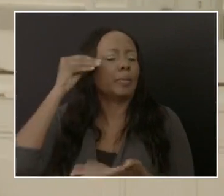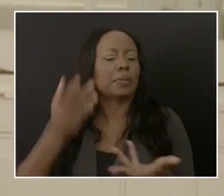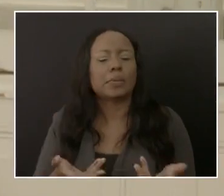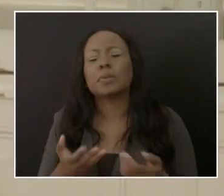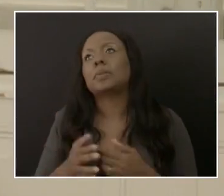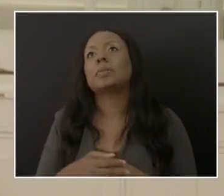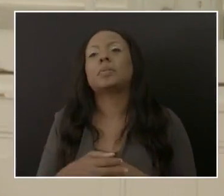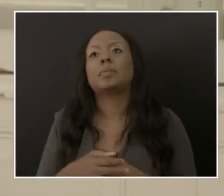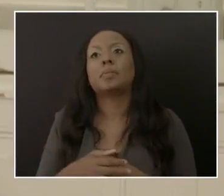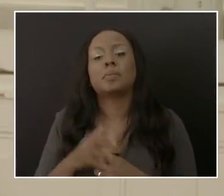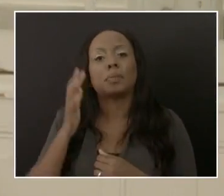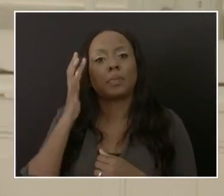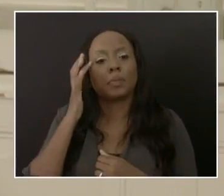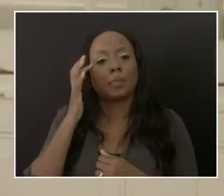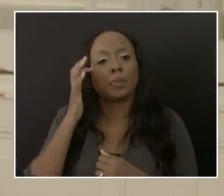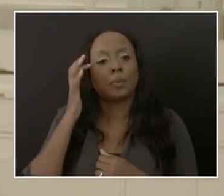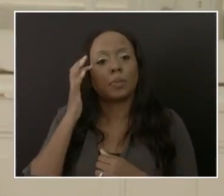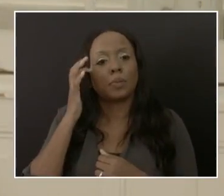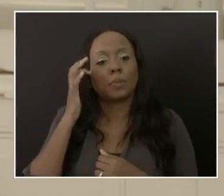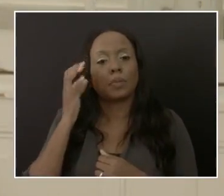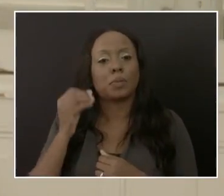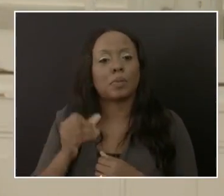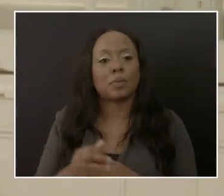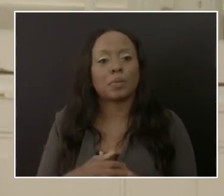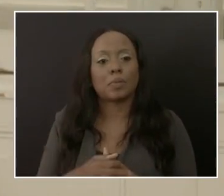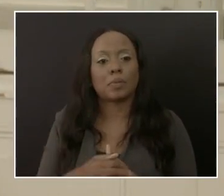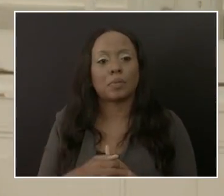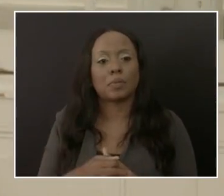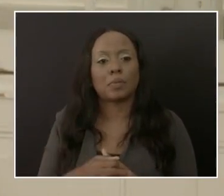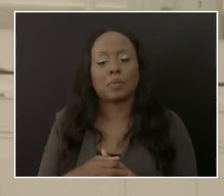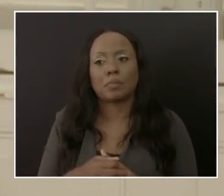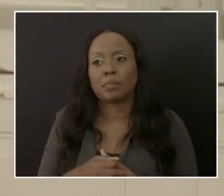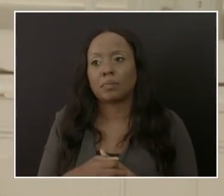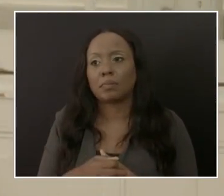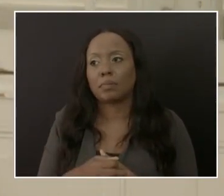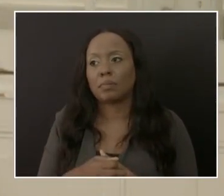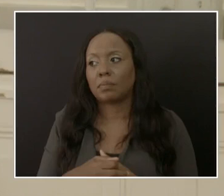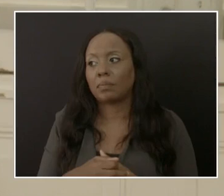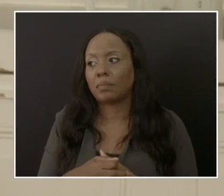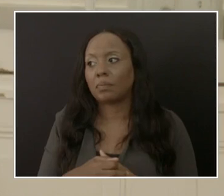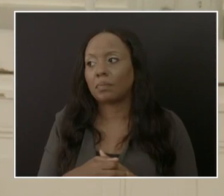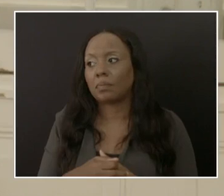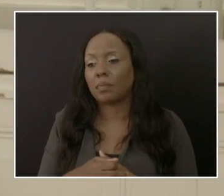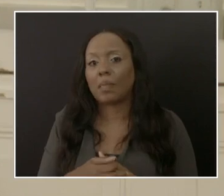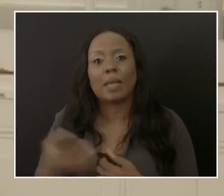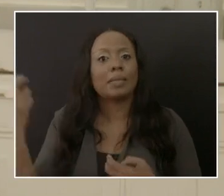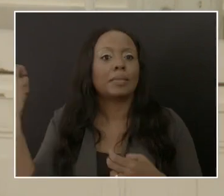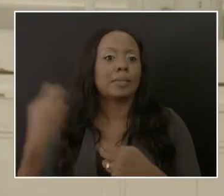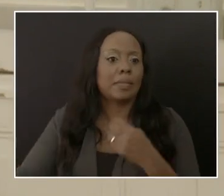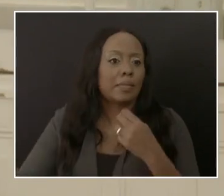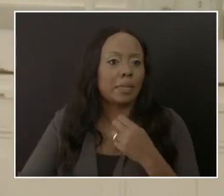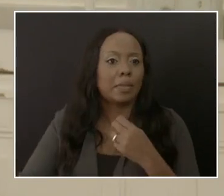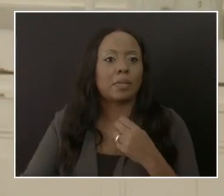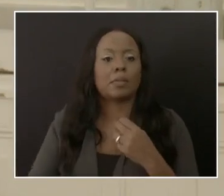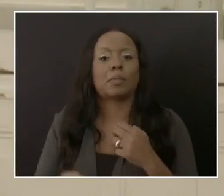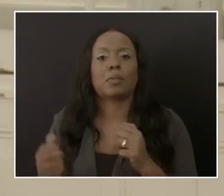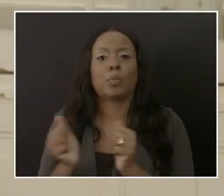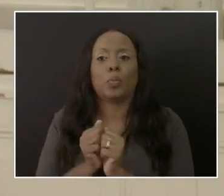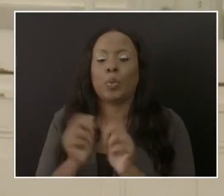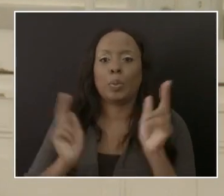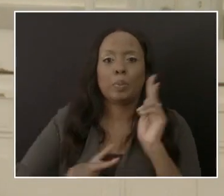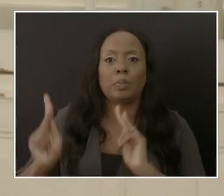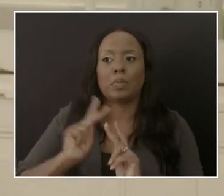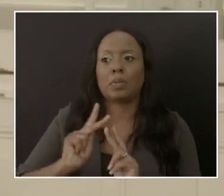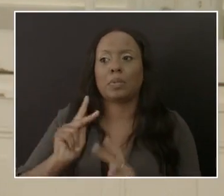difficulty in moving public opinion. It's so challenging. We